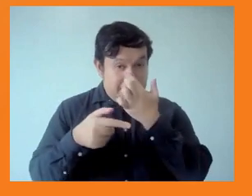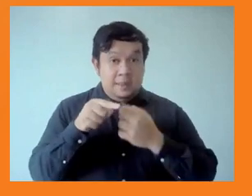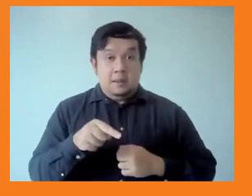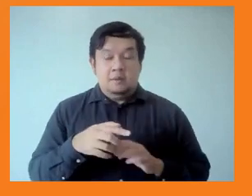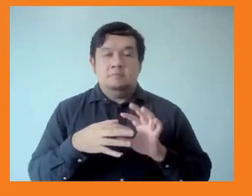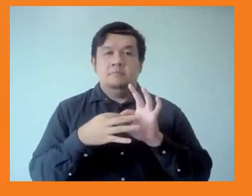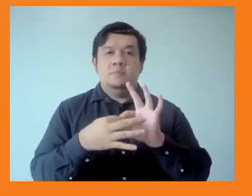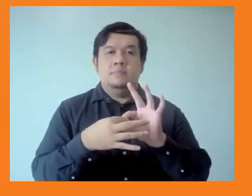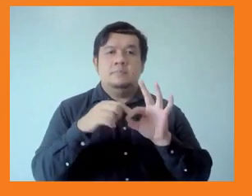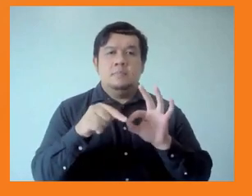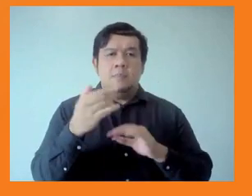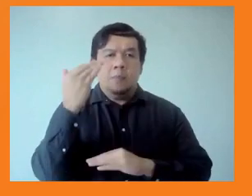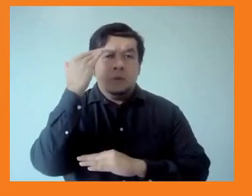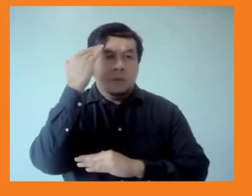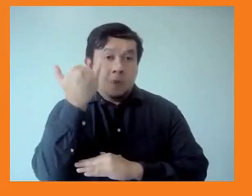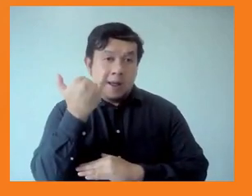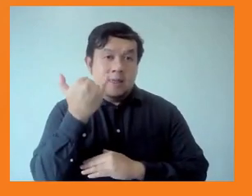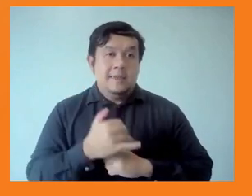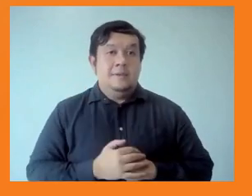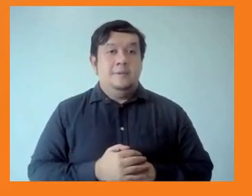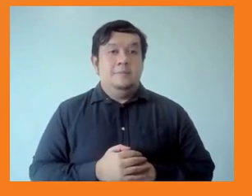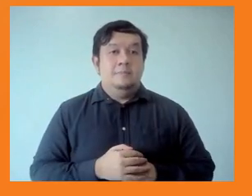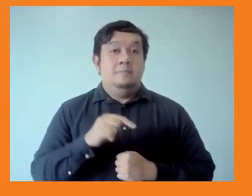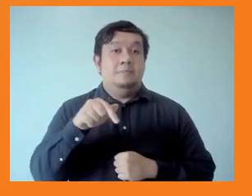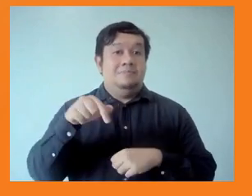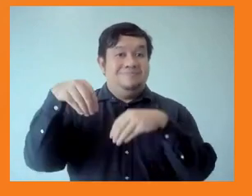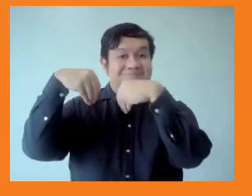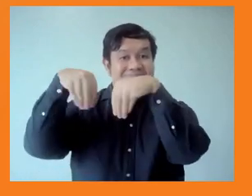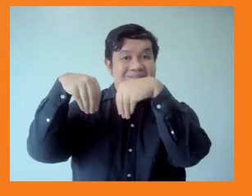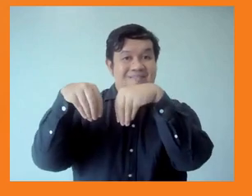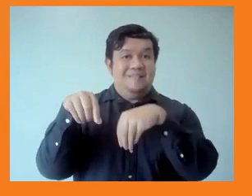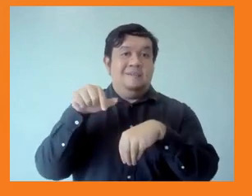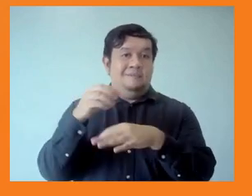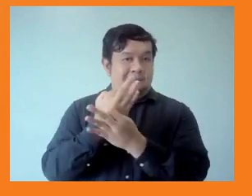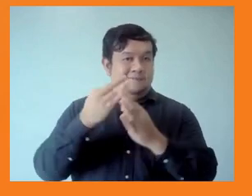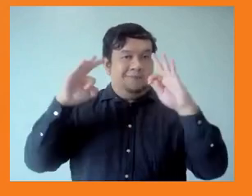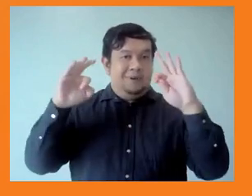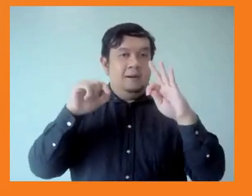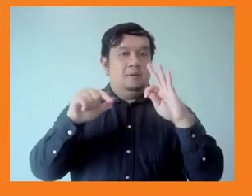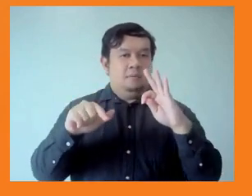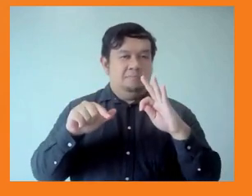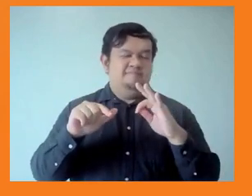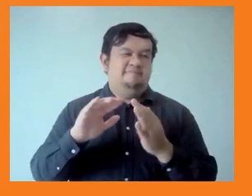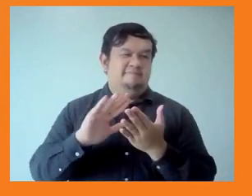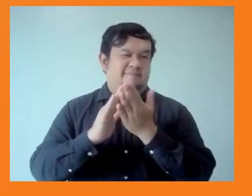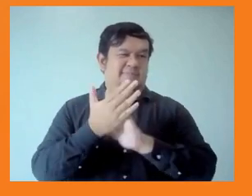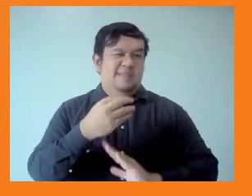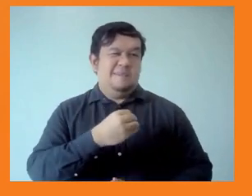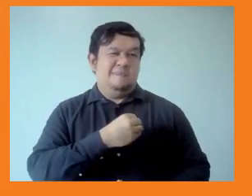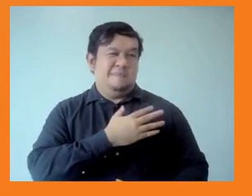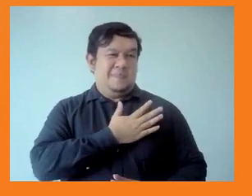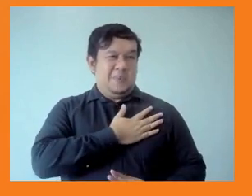freeing a market economy doesn't mean you're going to lead to poverty reduction and inequality, because there are structural conditions,